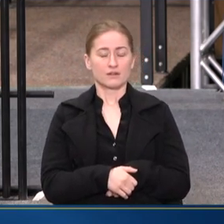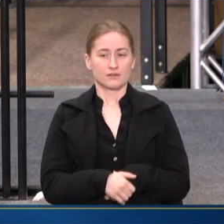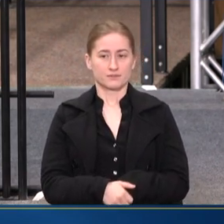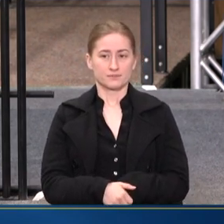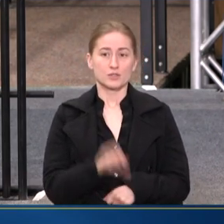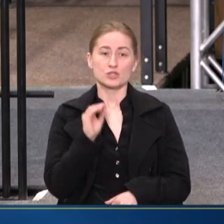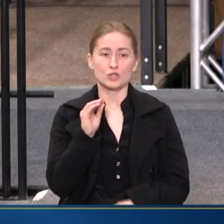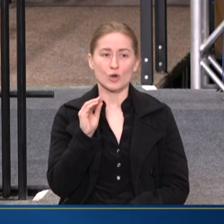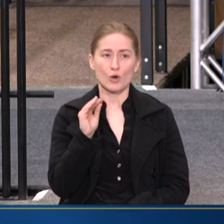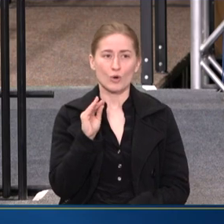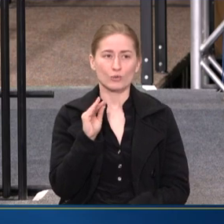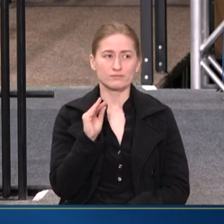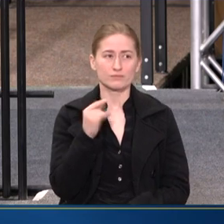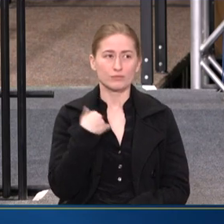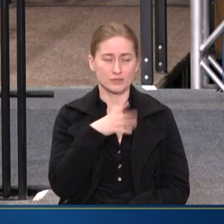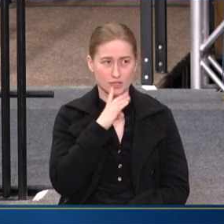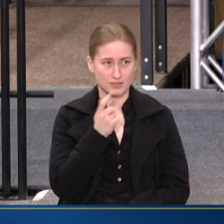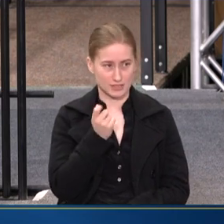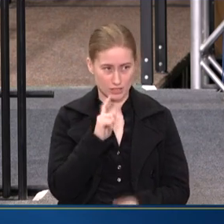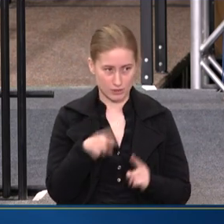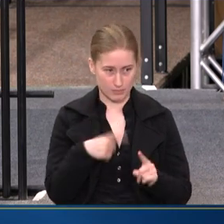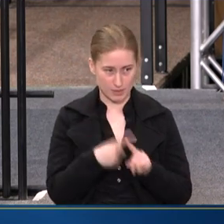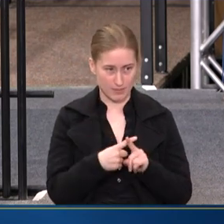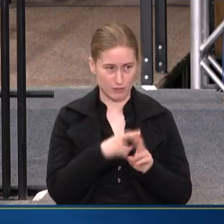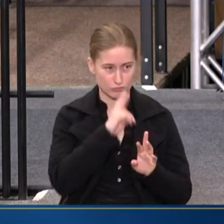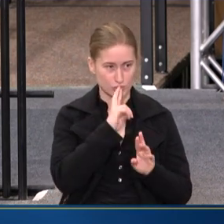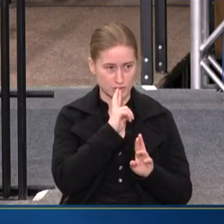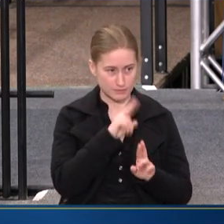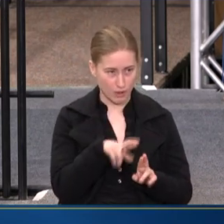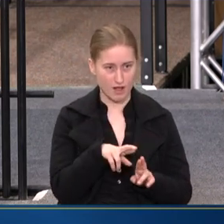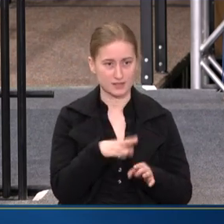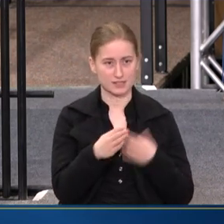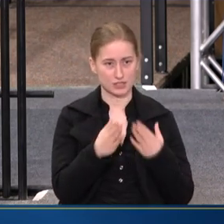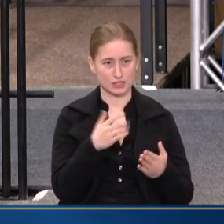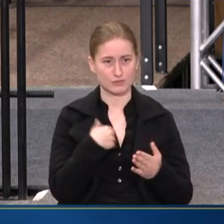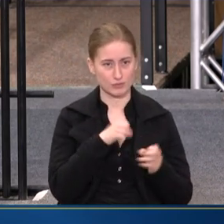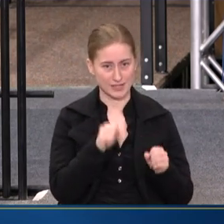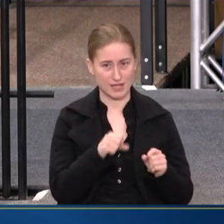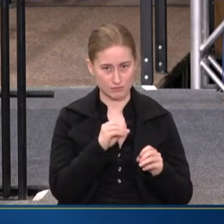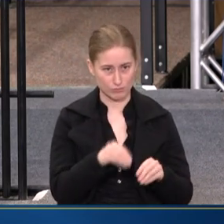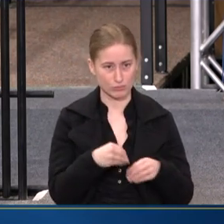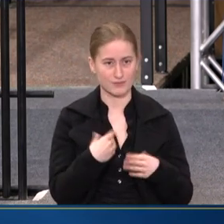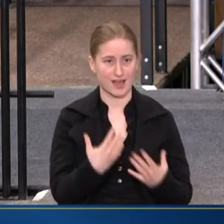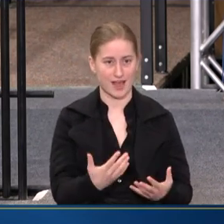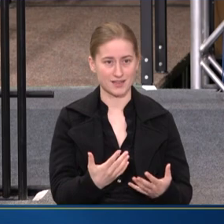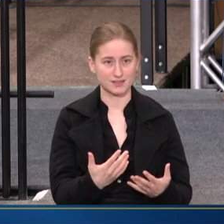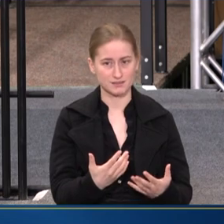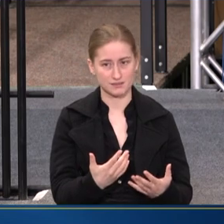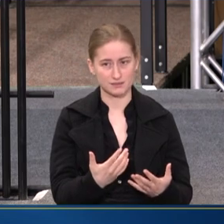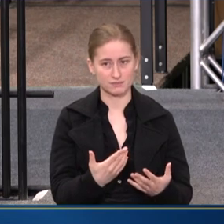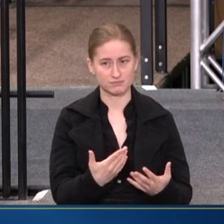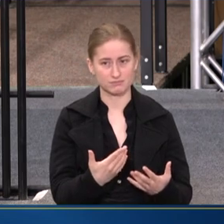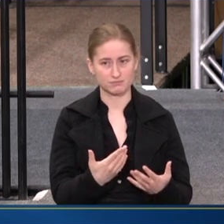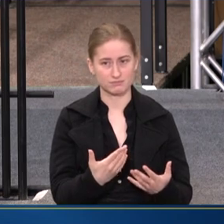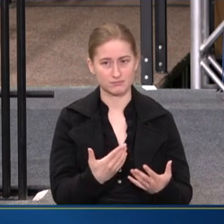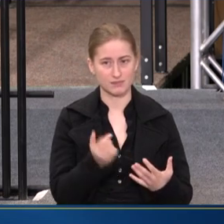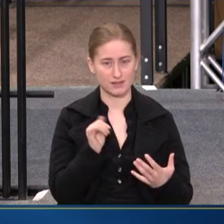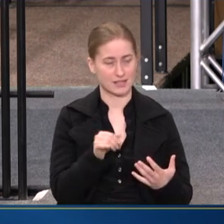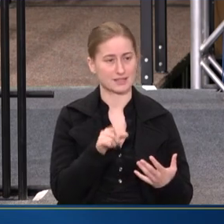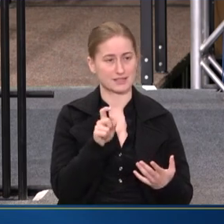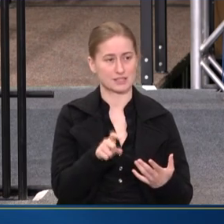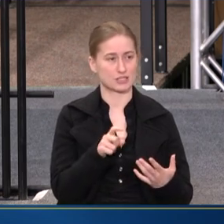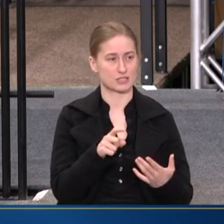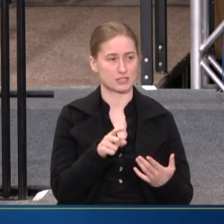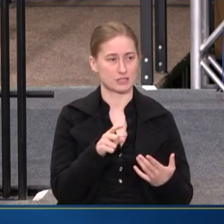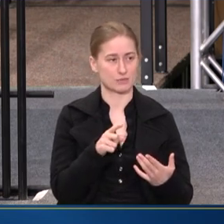So, I think that's, you know, we talked a little bit about the response, the services that we can provide, you know, that it needs to